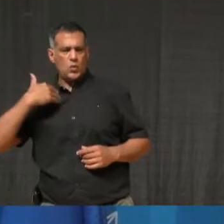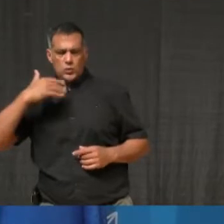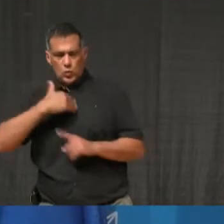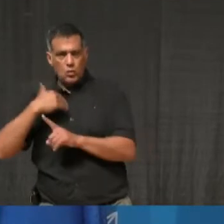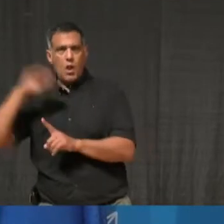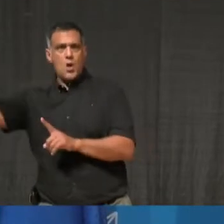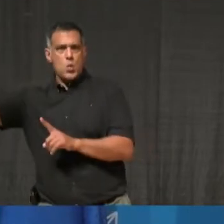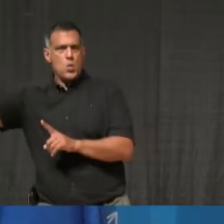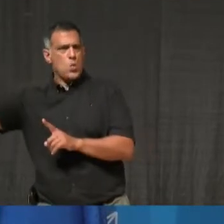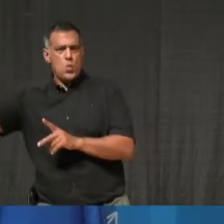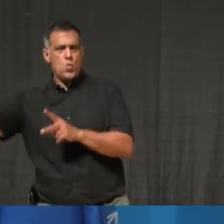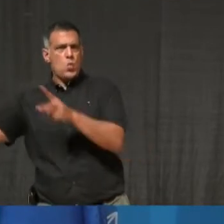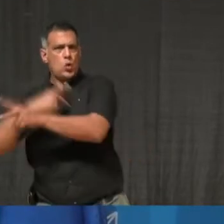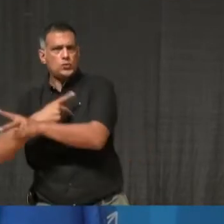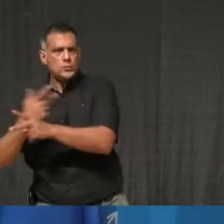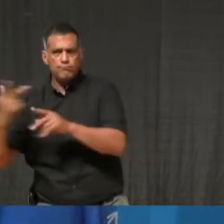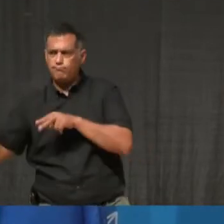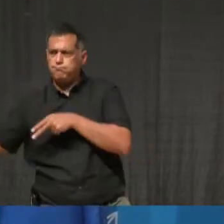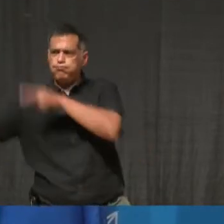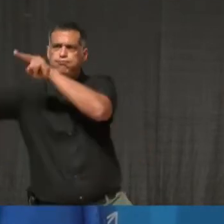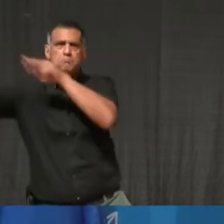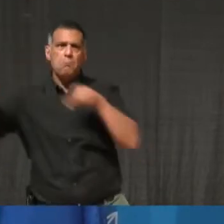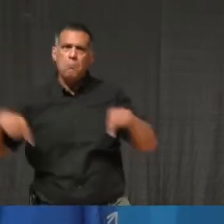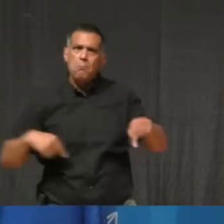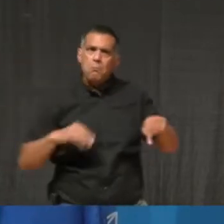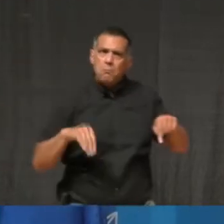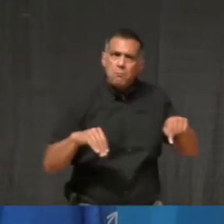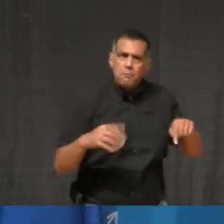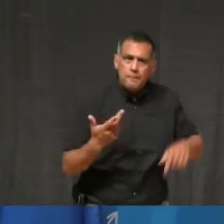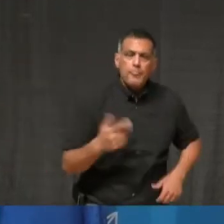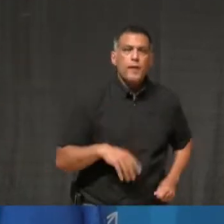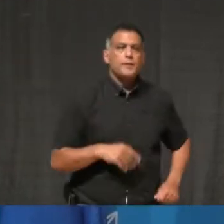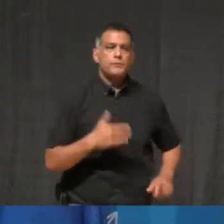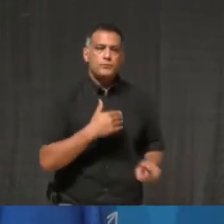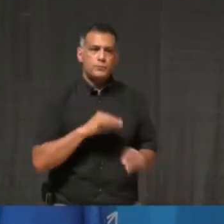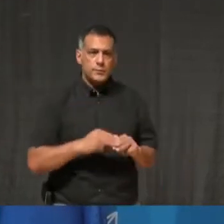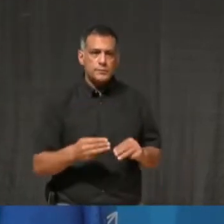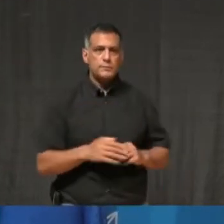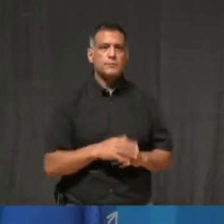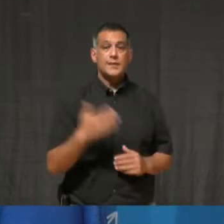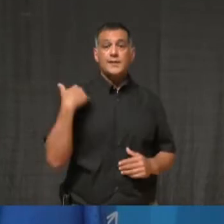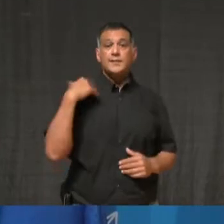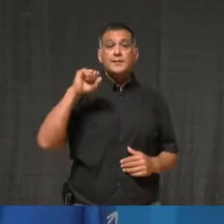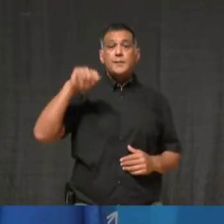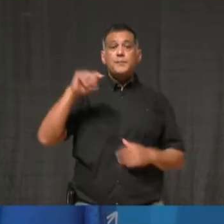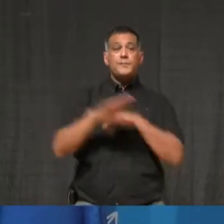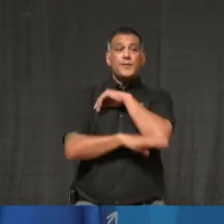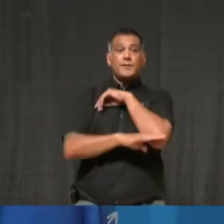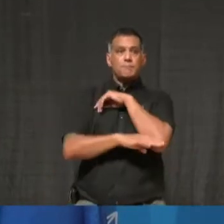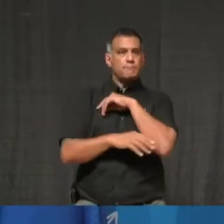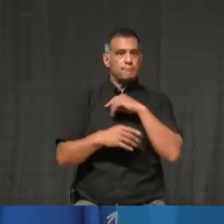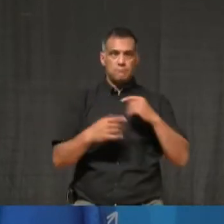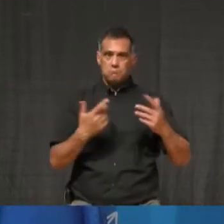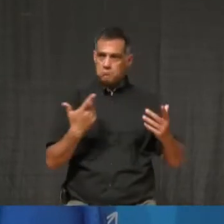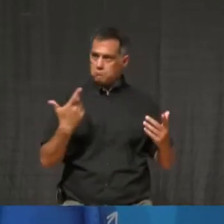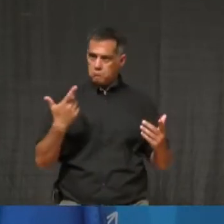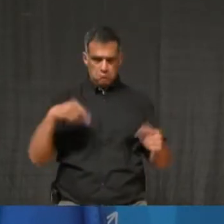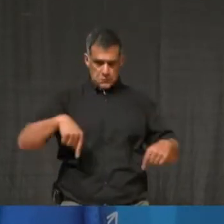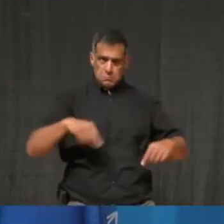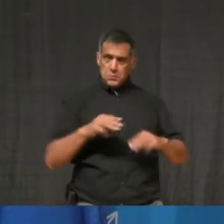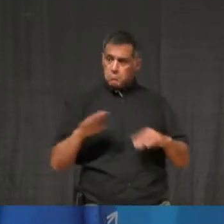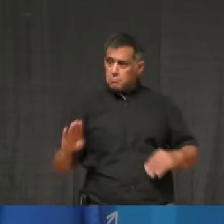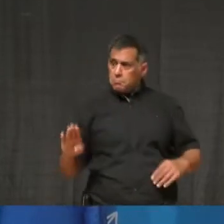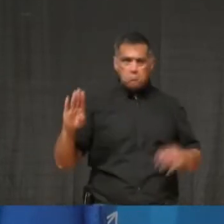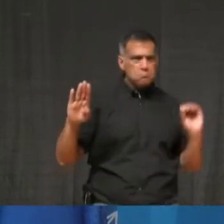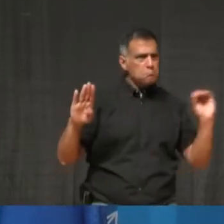we in Peel, even though we weren't seeing the second wave yet, as I'd always said, one wrong move could push us into it. We were seeing high rates of